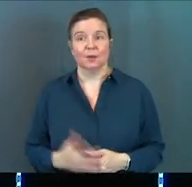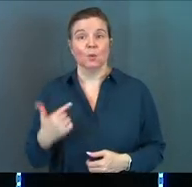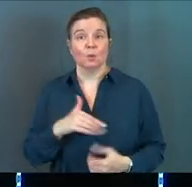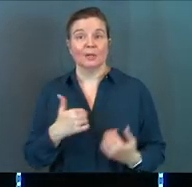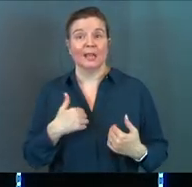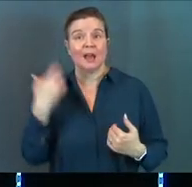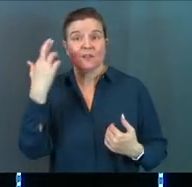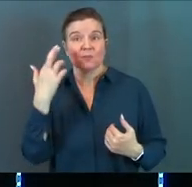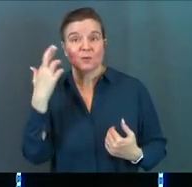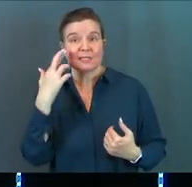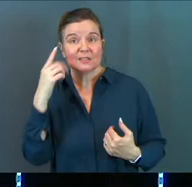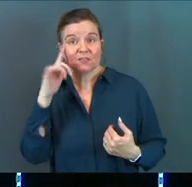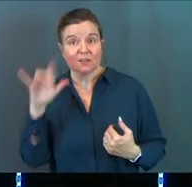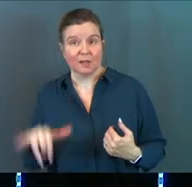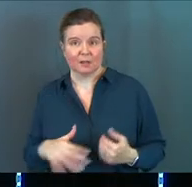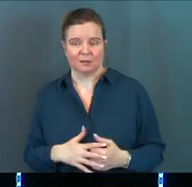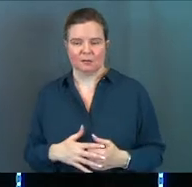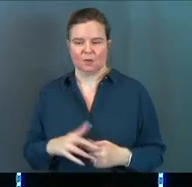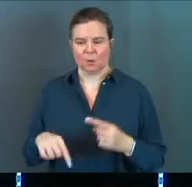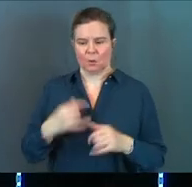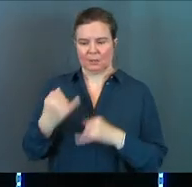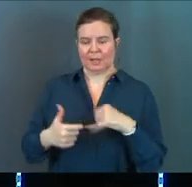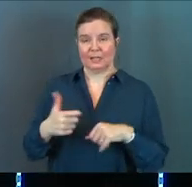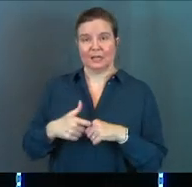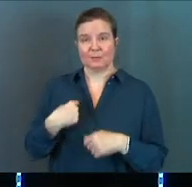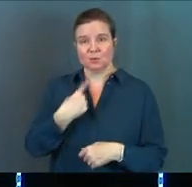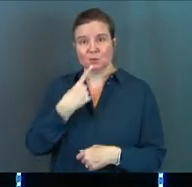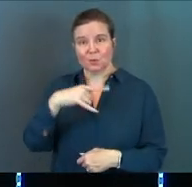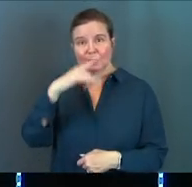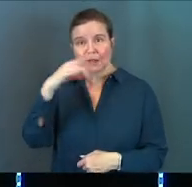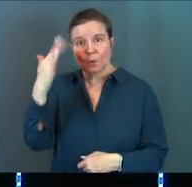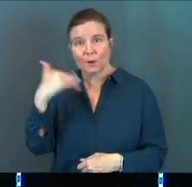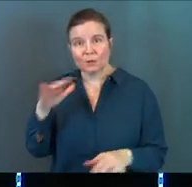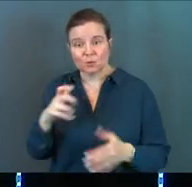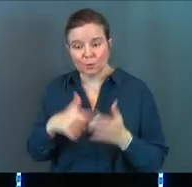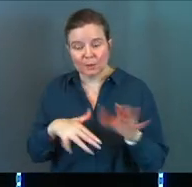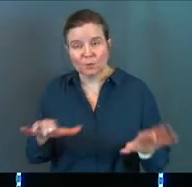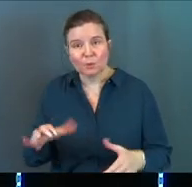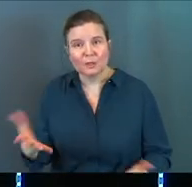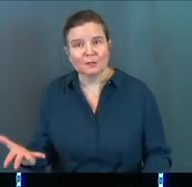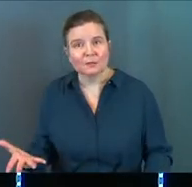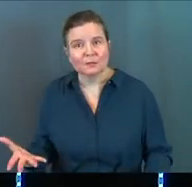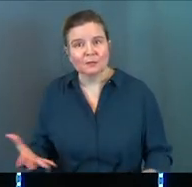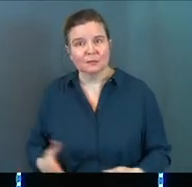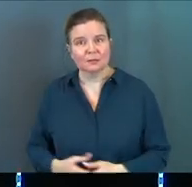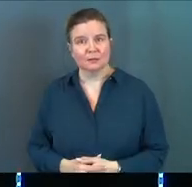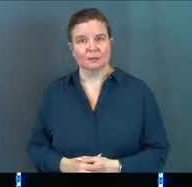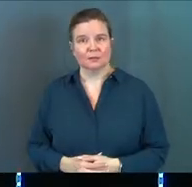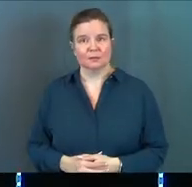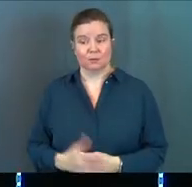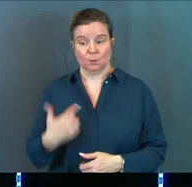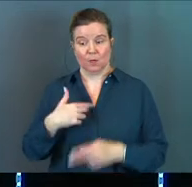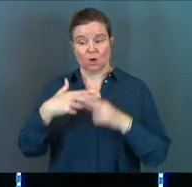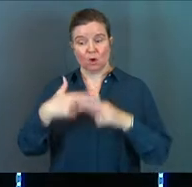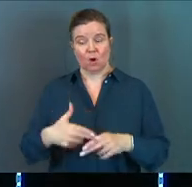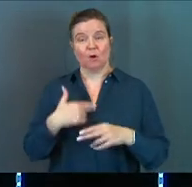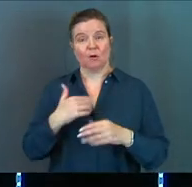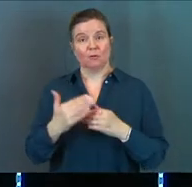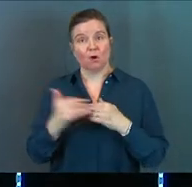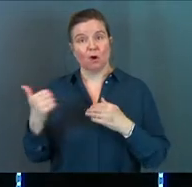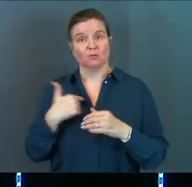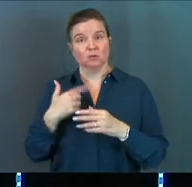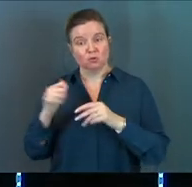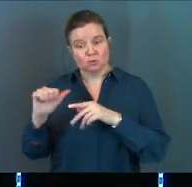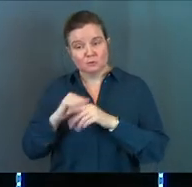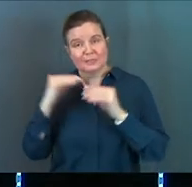We've got reasons behind these things. When's the last time you told your kids why they were doing what they were doing? We're called to train up